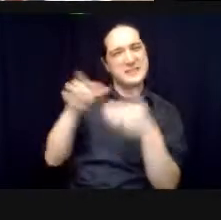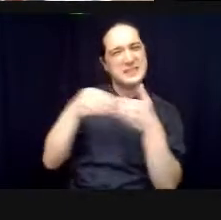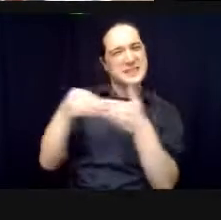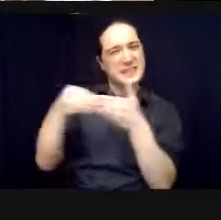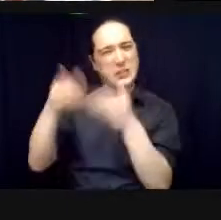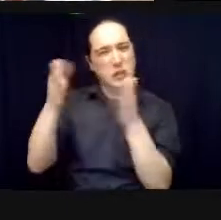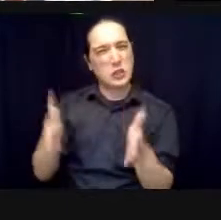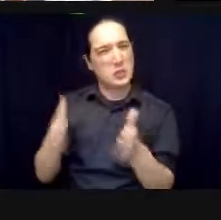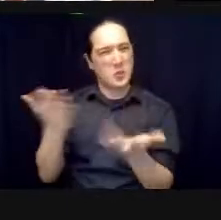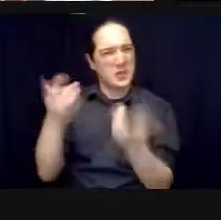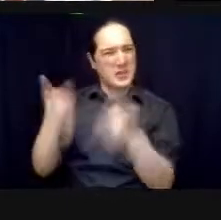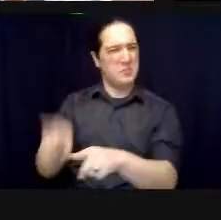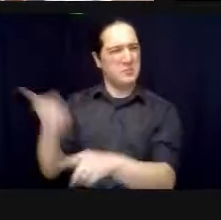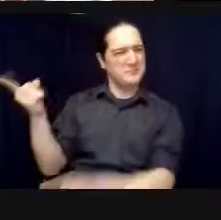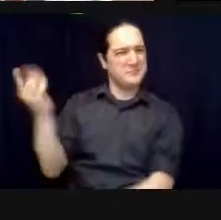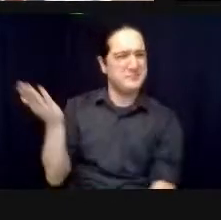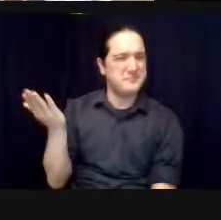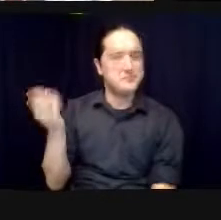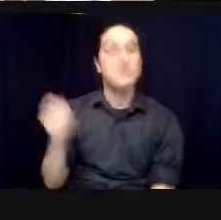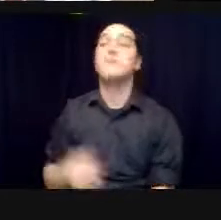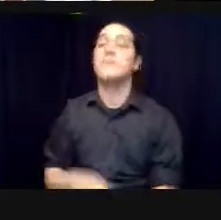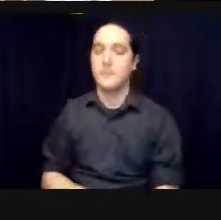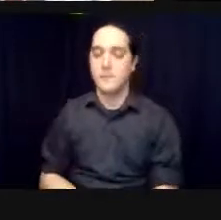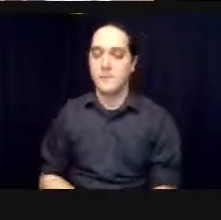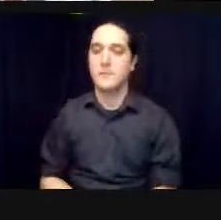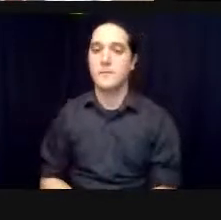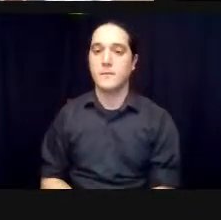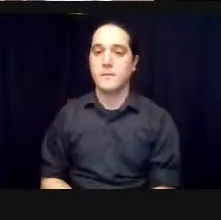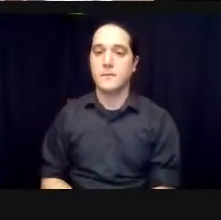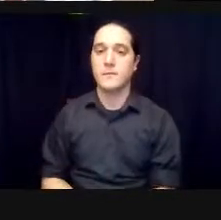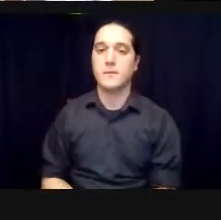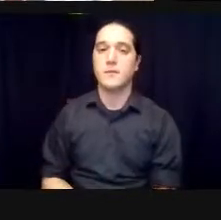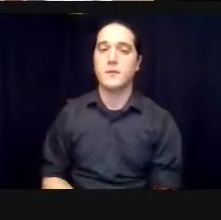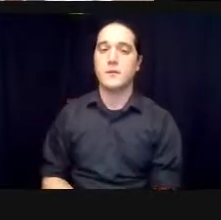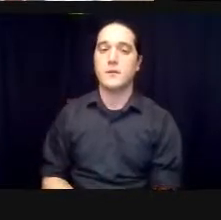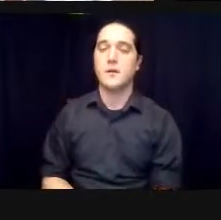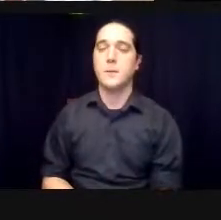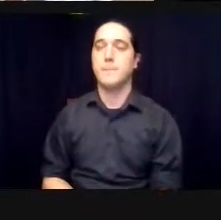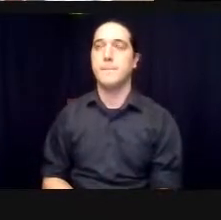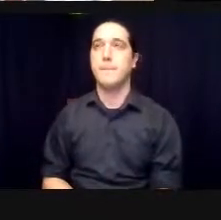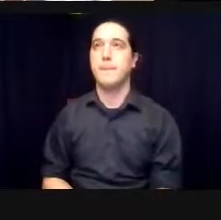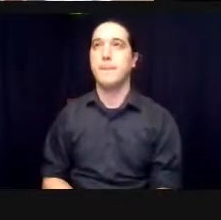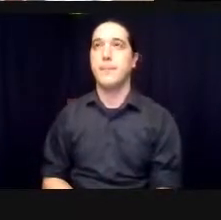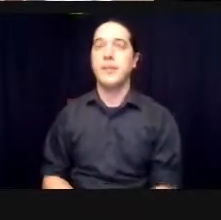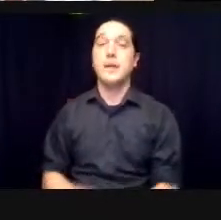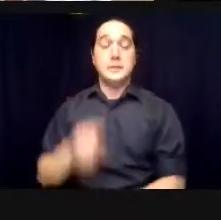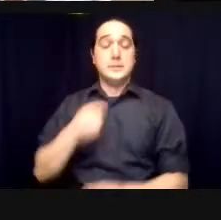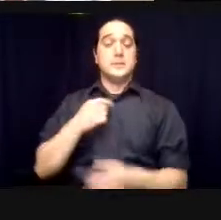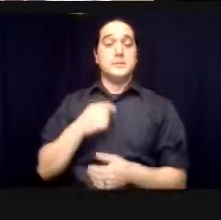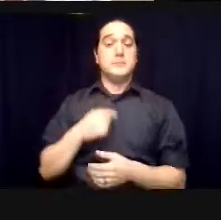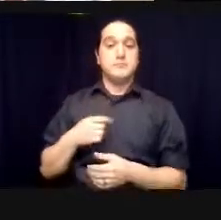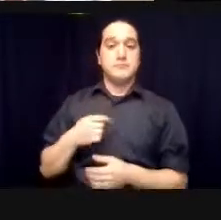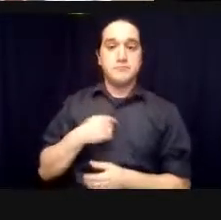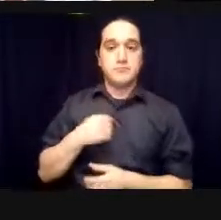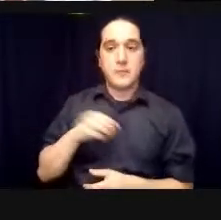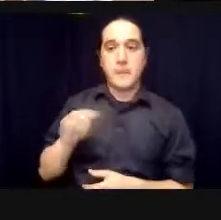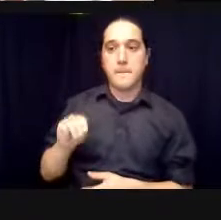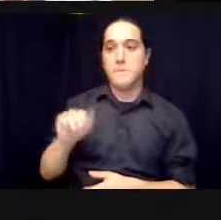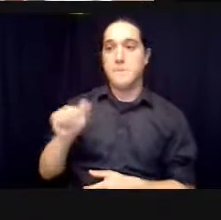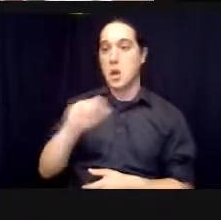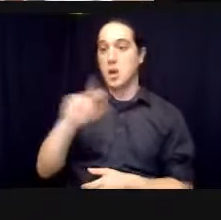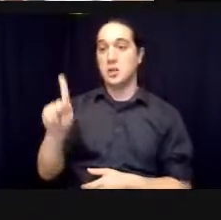about 50 or 60 uh friends around the planet you know wishing him well and and all like that